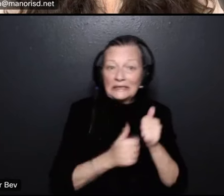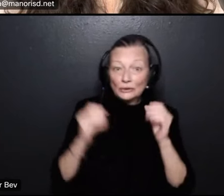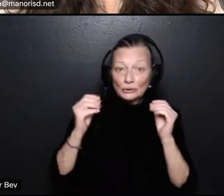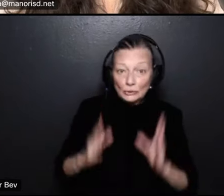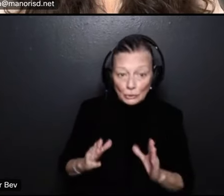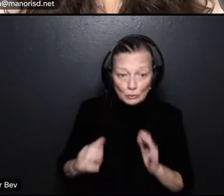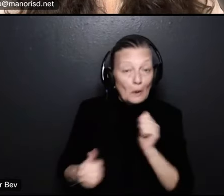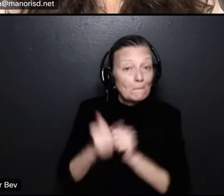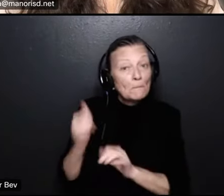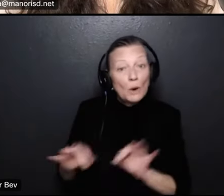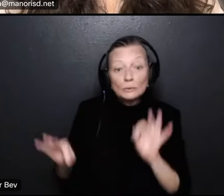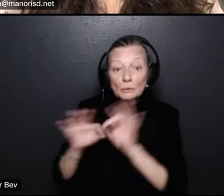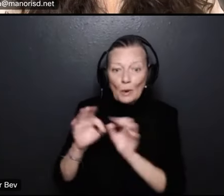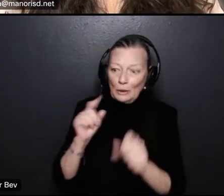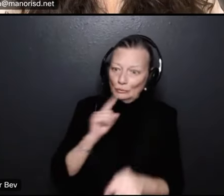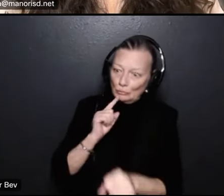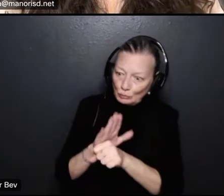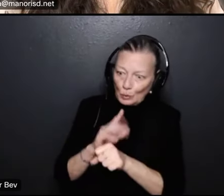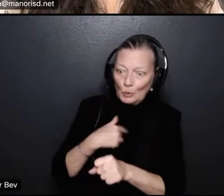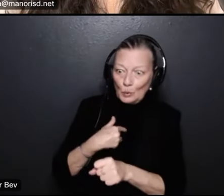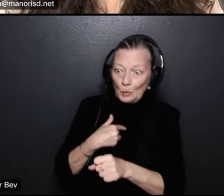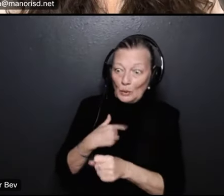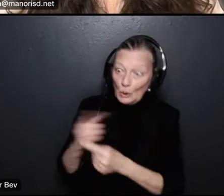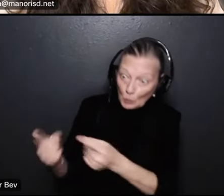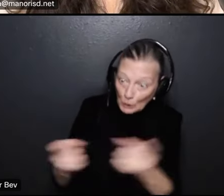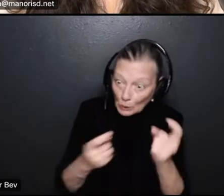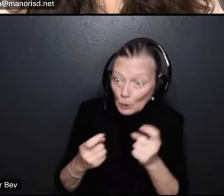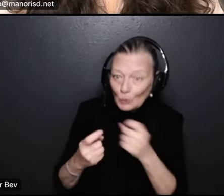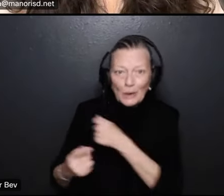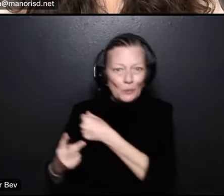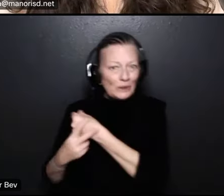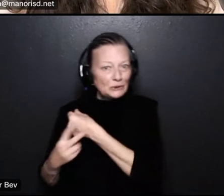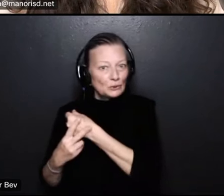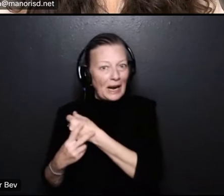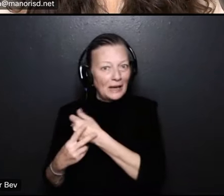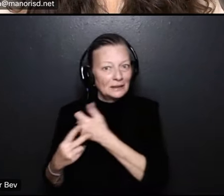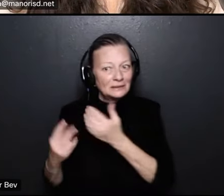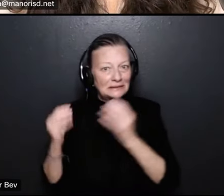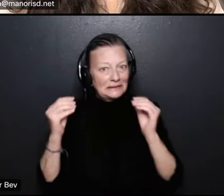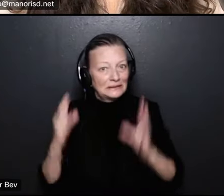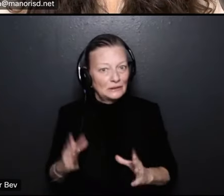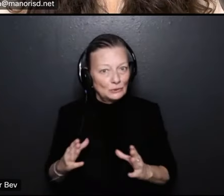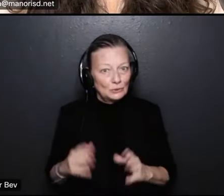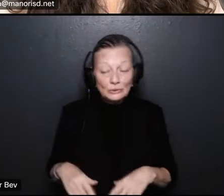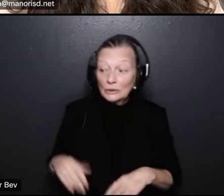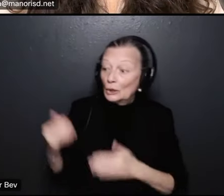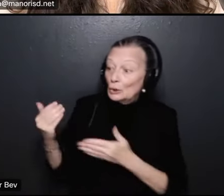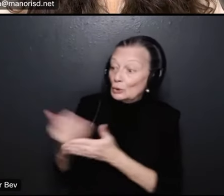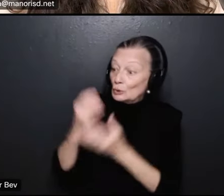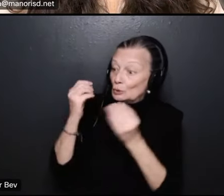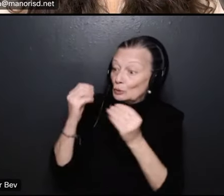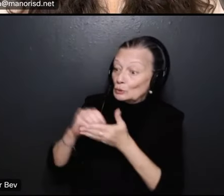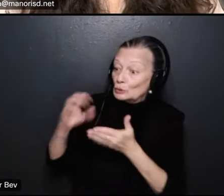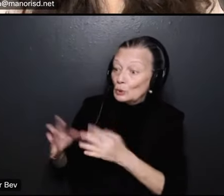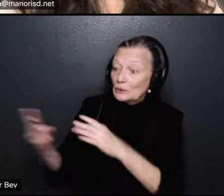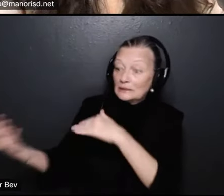ensuring that we retain and recruit teachers to not only teach the new students coming in but still filling those vacancies that